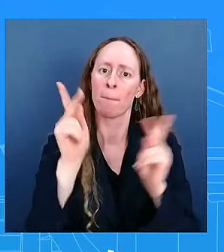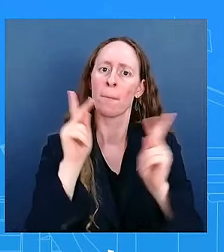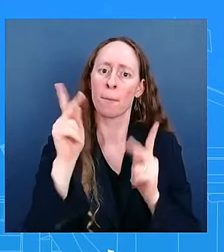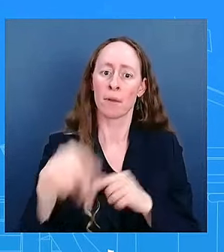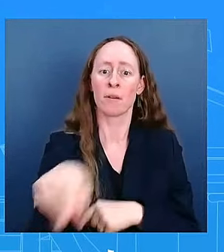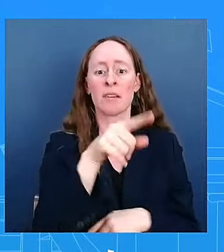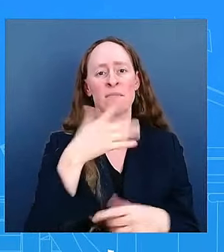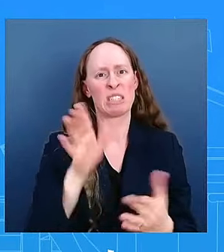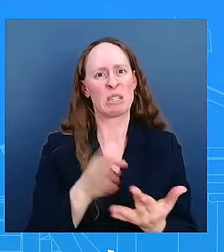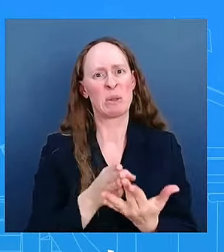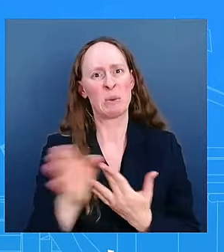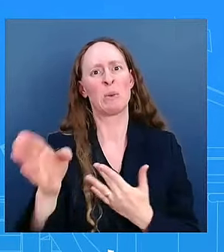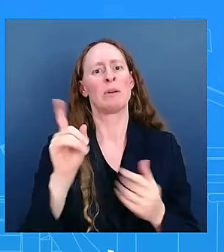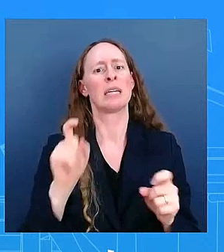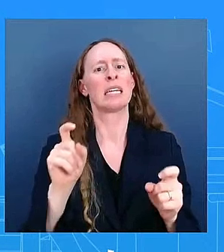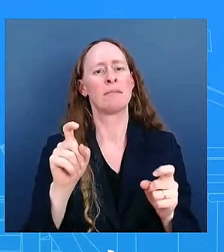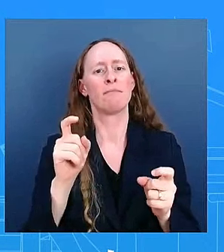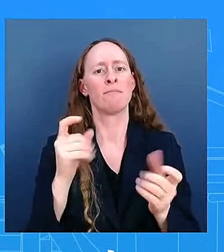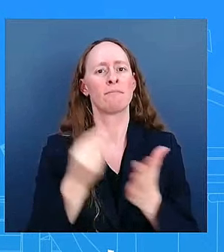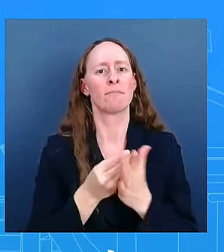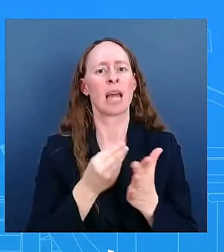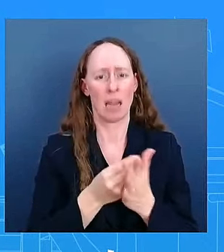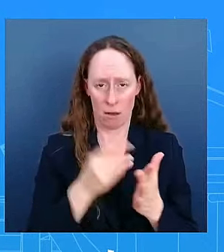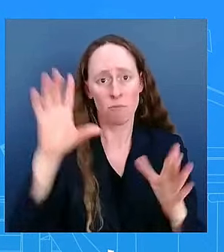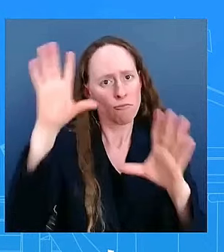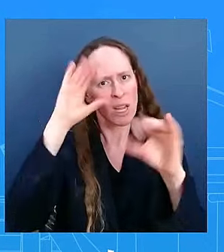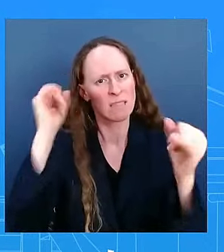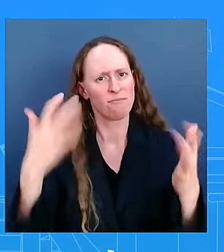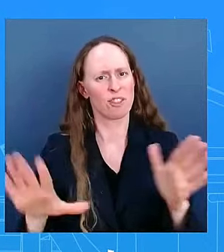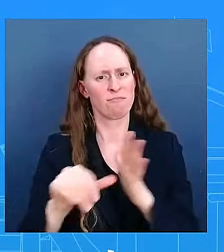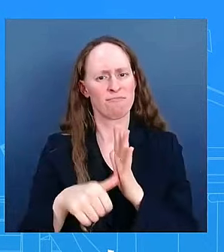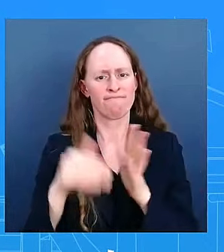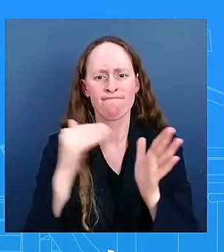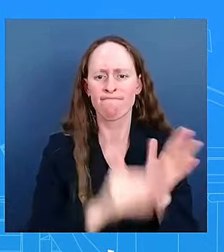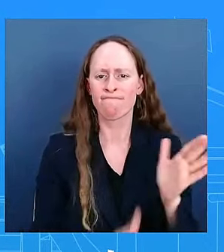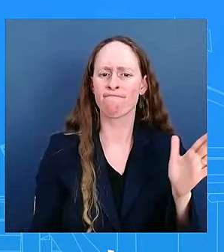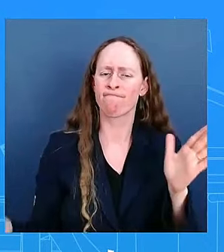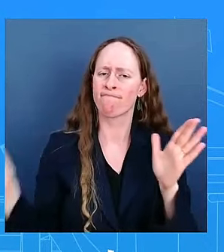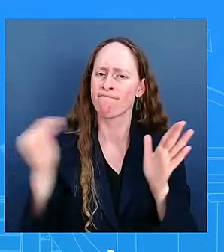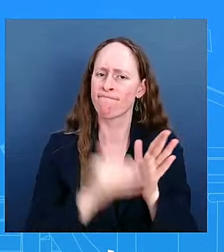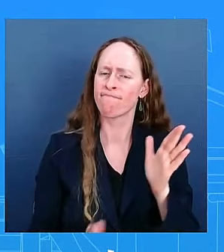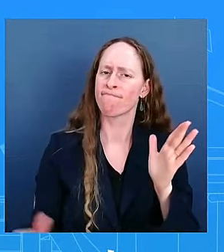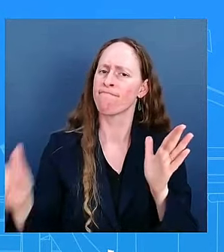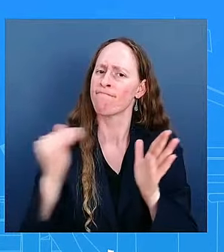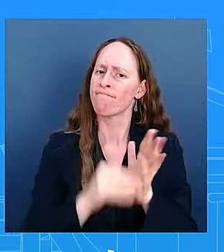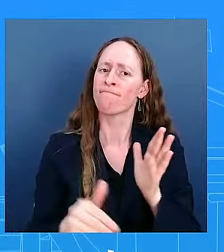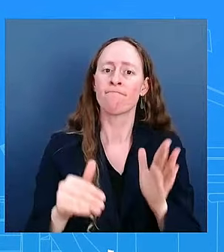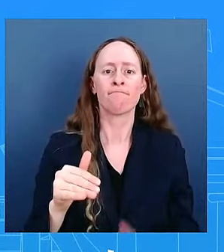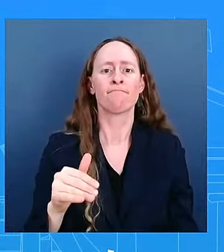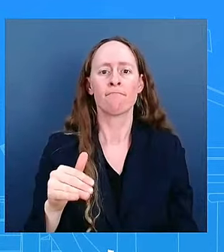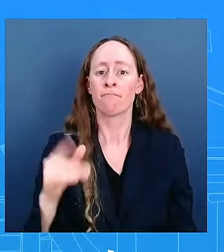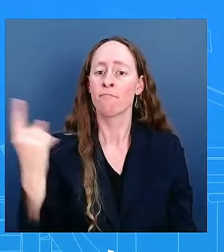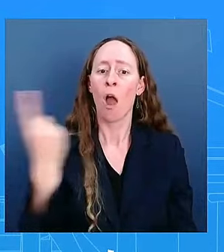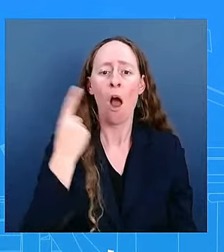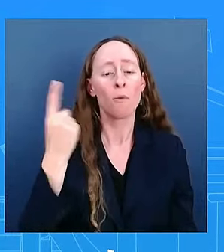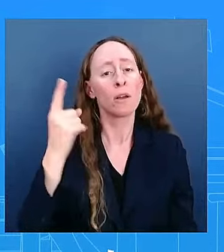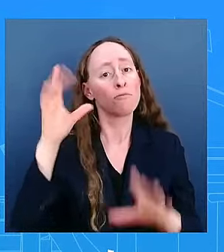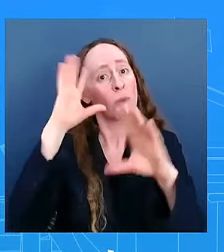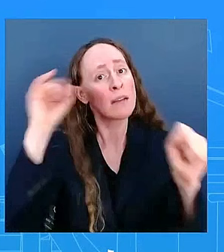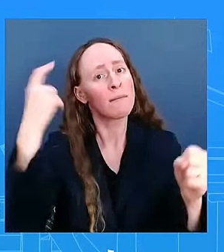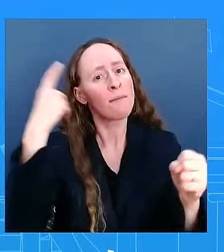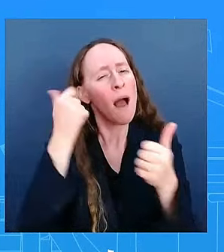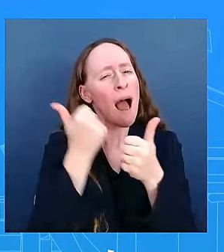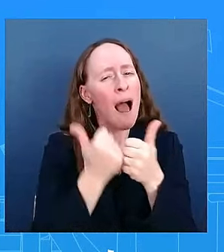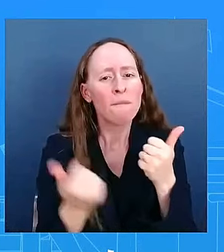many times, their administration will be there for the people of North Carolina as they continue to rebuild,